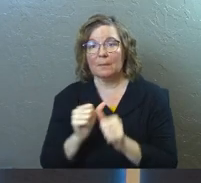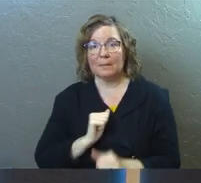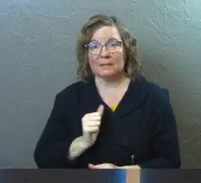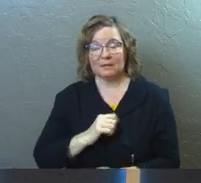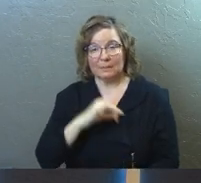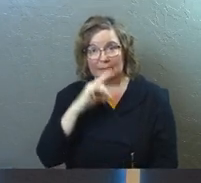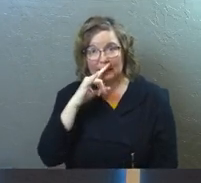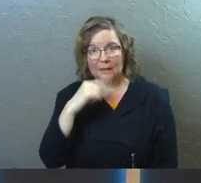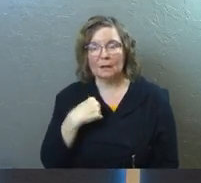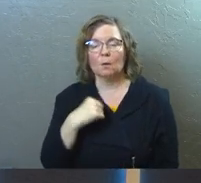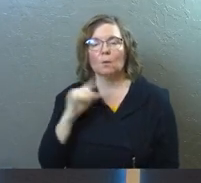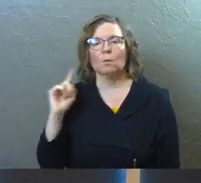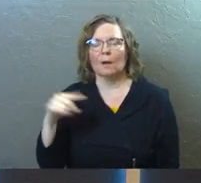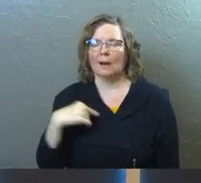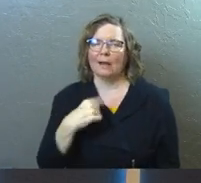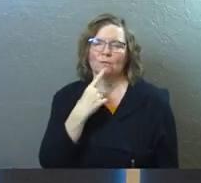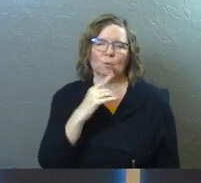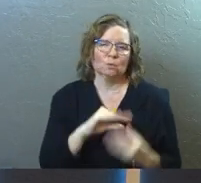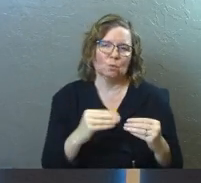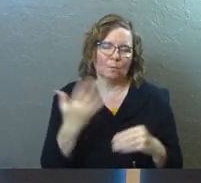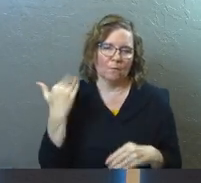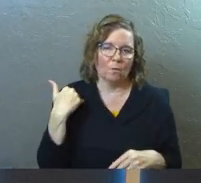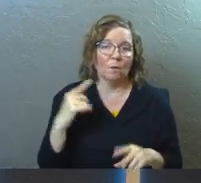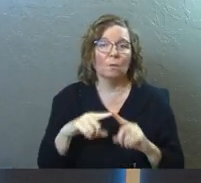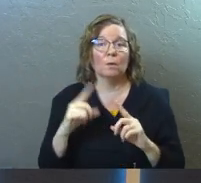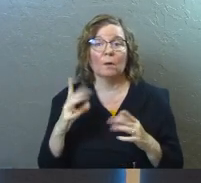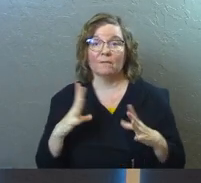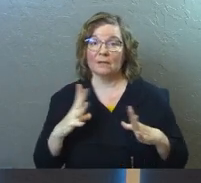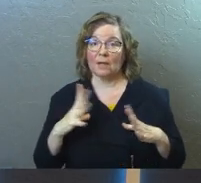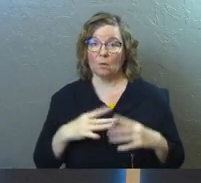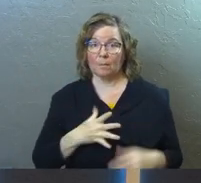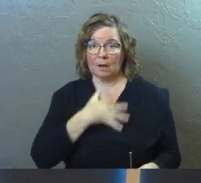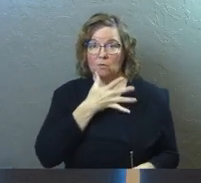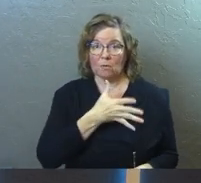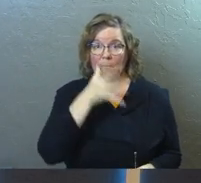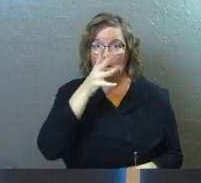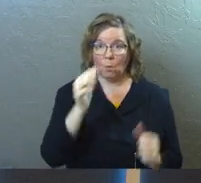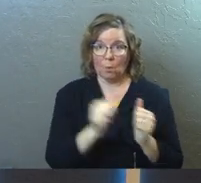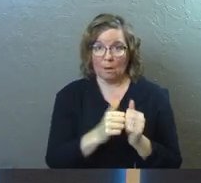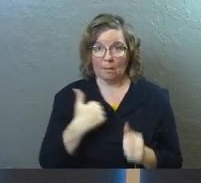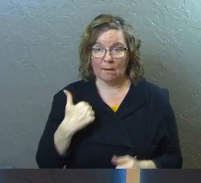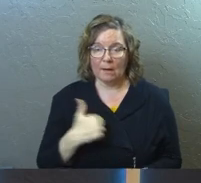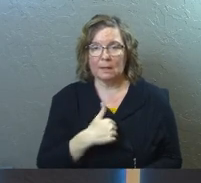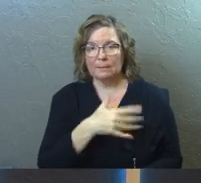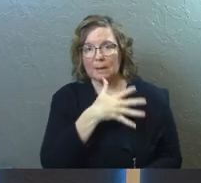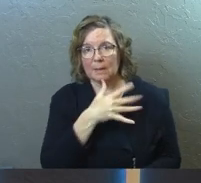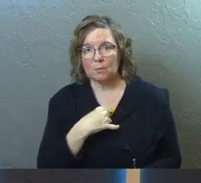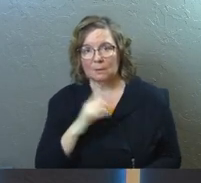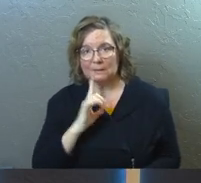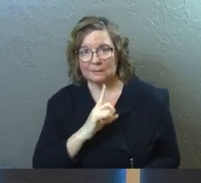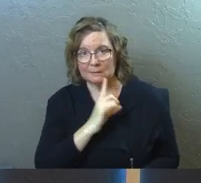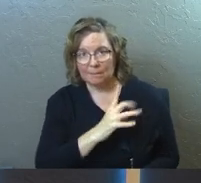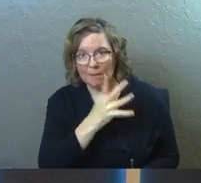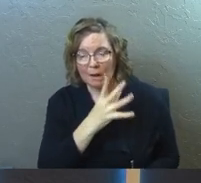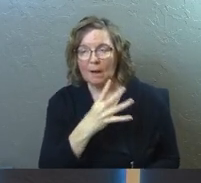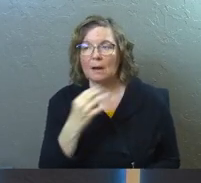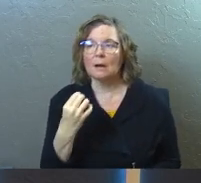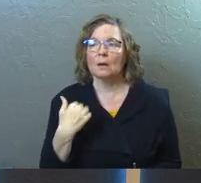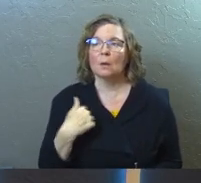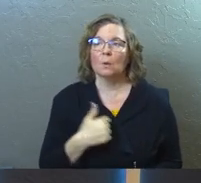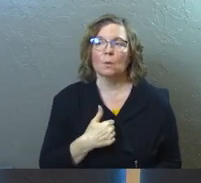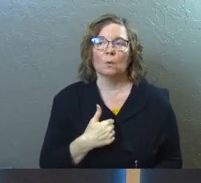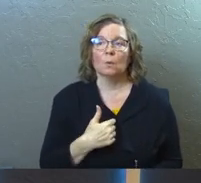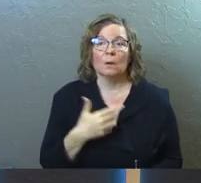a kid and we went to, I've told this story before, we went on vacation with my grandma and grandpa. And my mom was a single mom. And